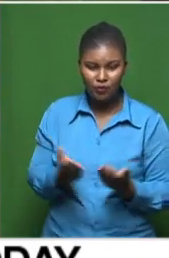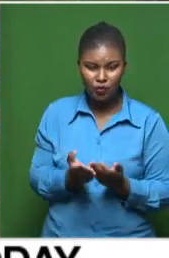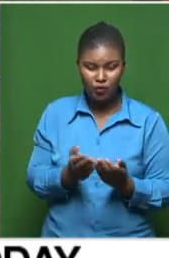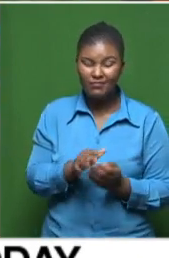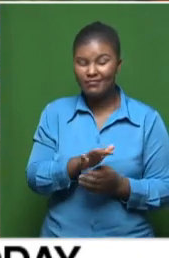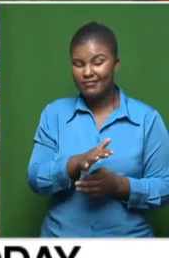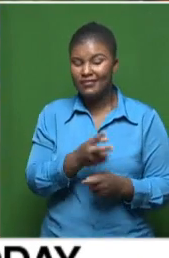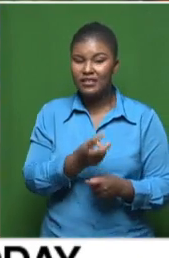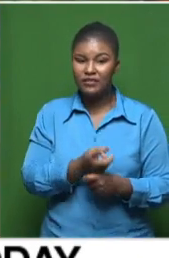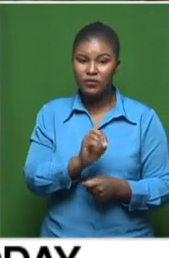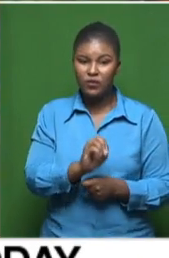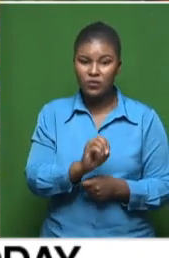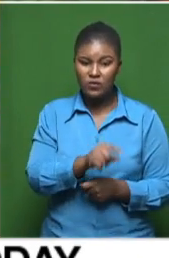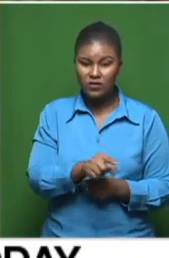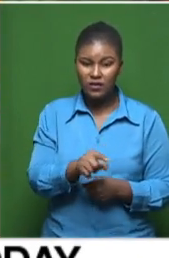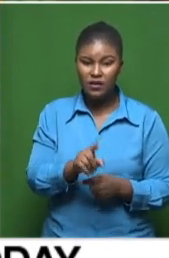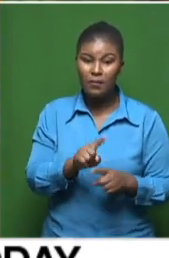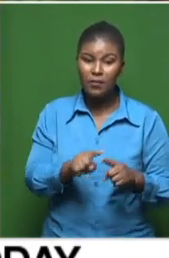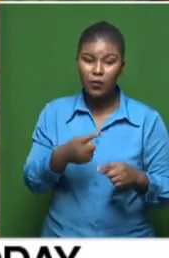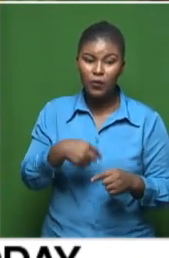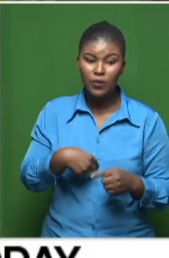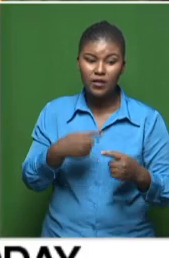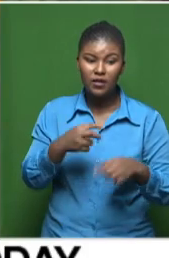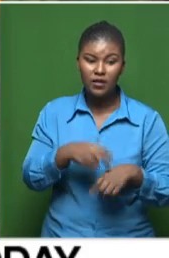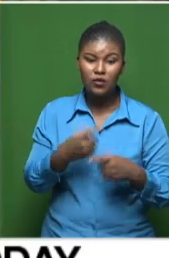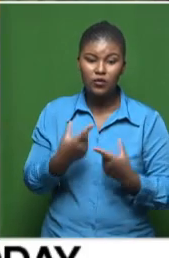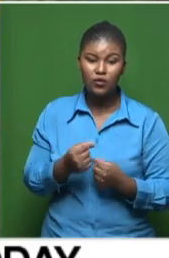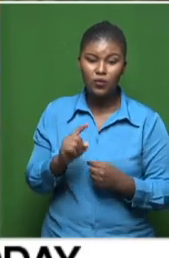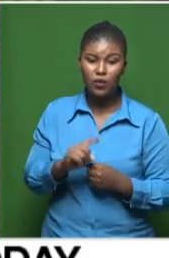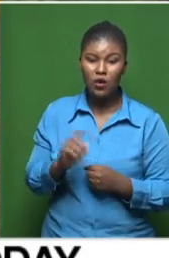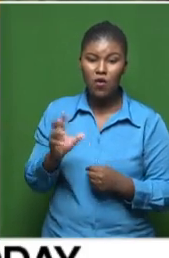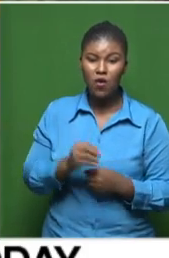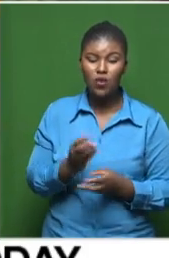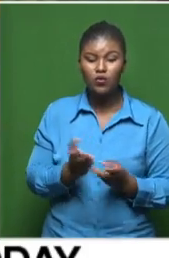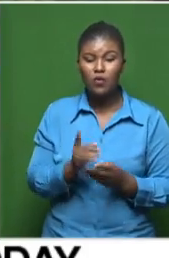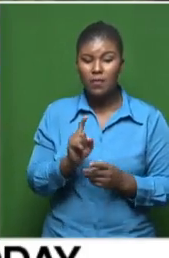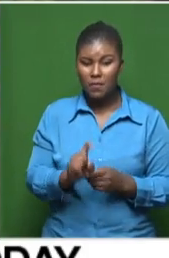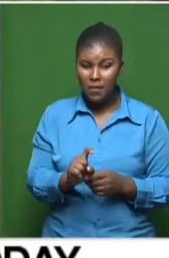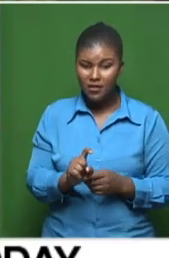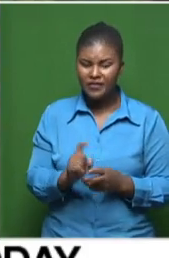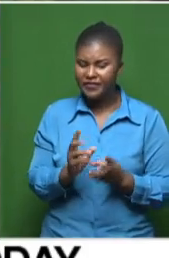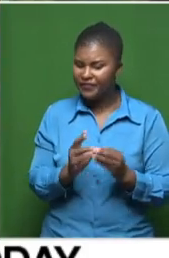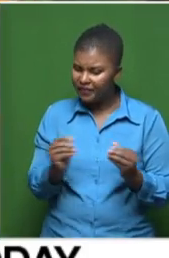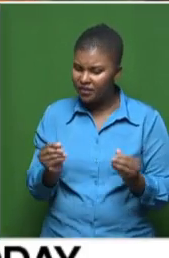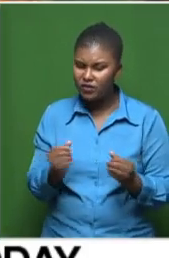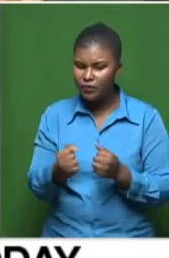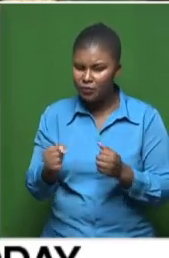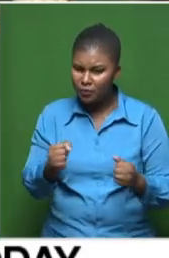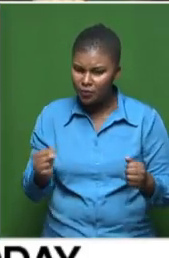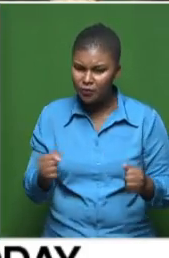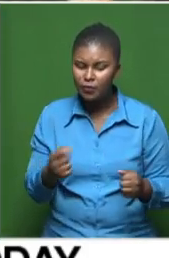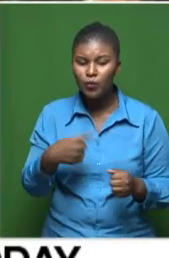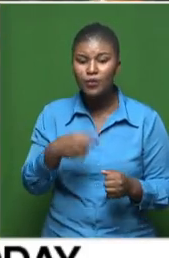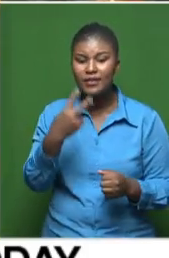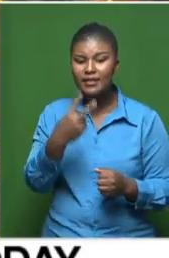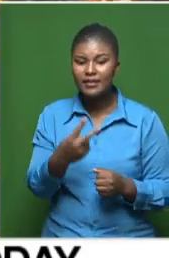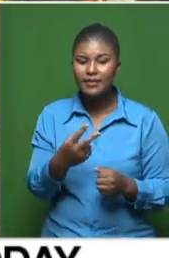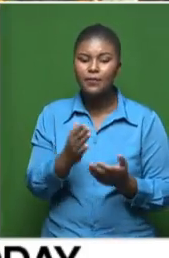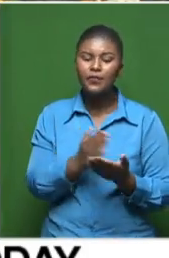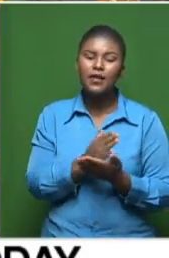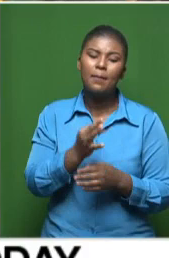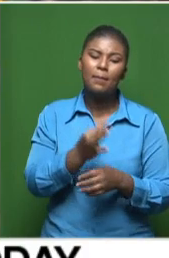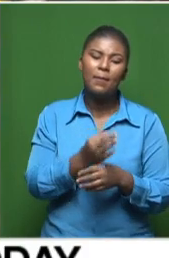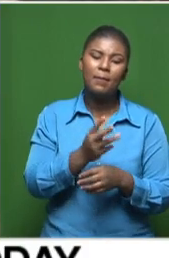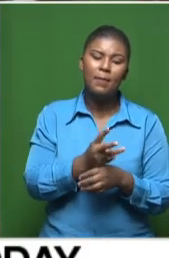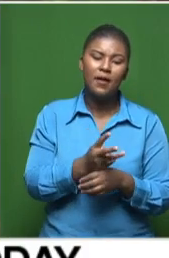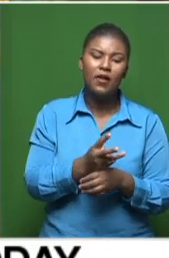difficulties. But what needs to happen is that all schools must settle so that we can see. In some instances, parents